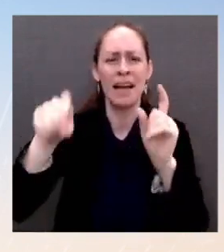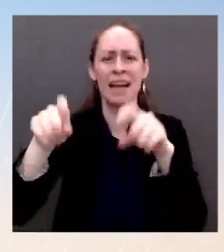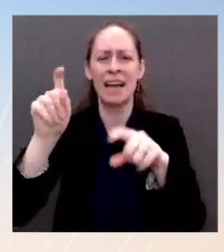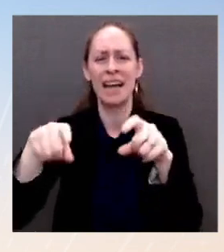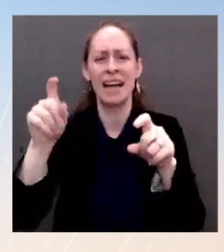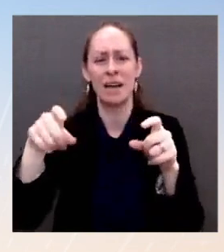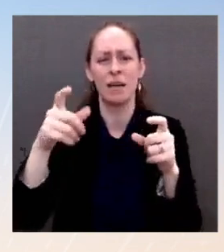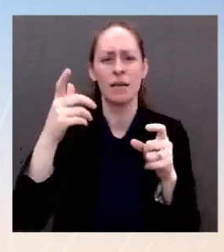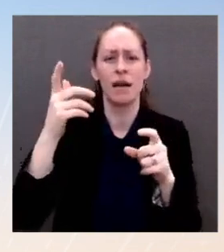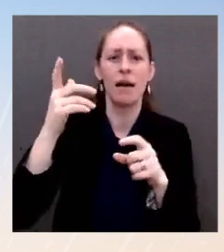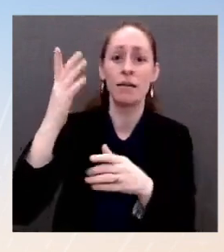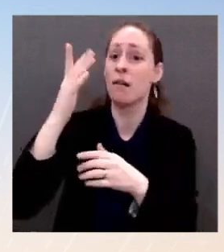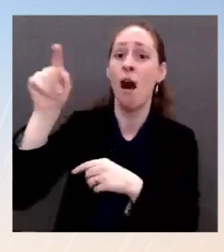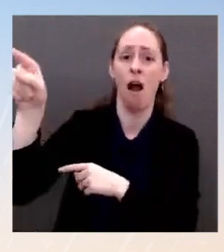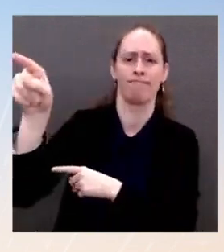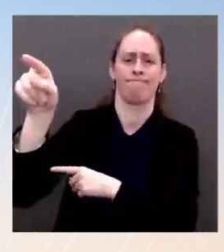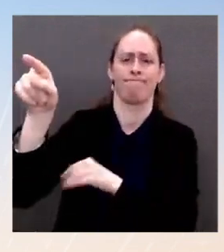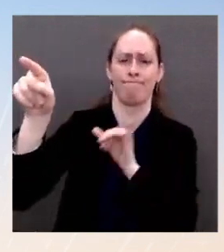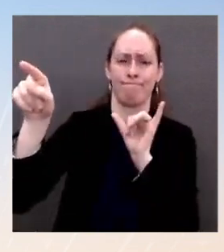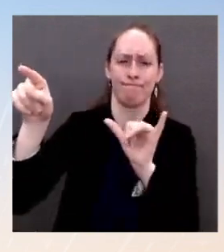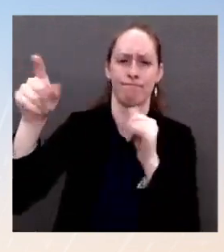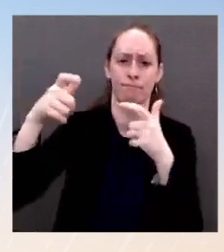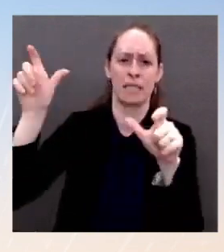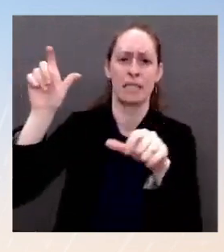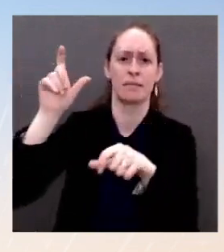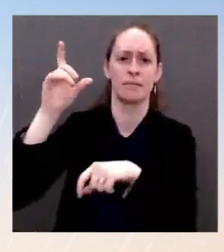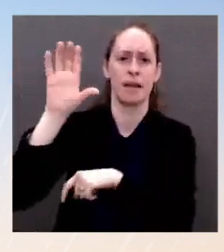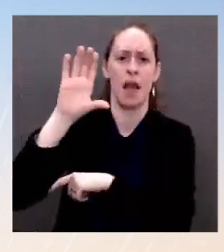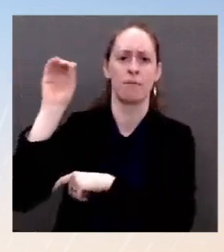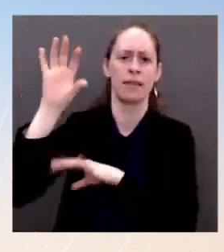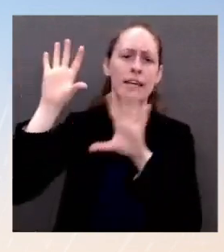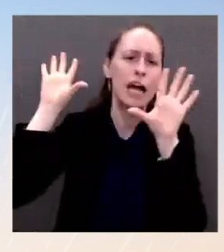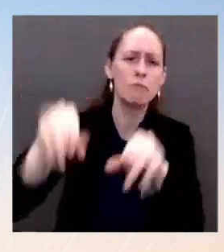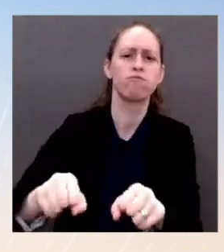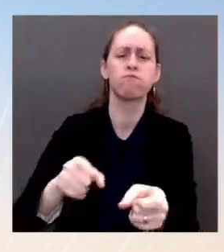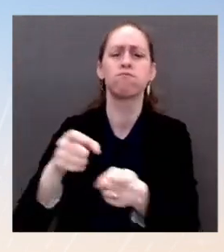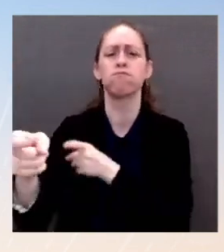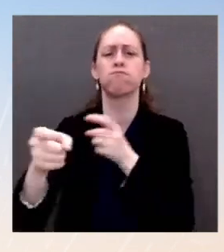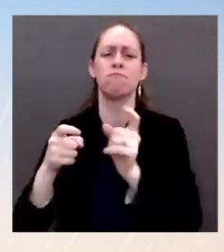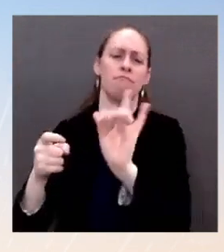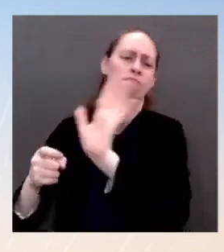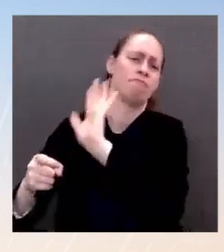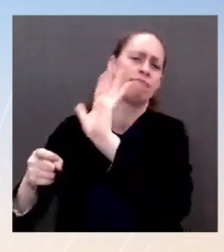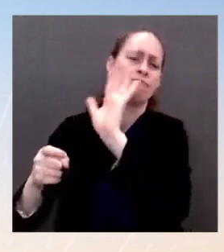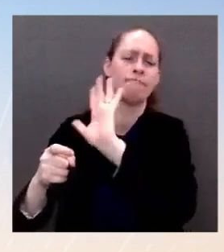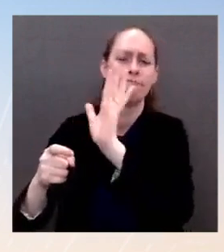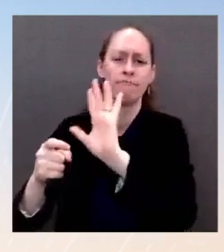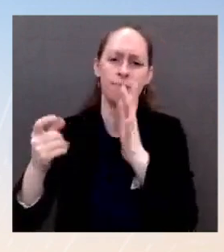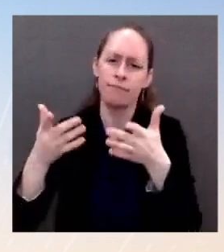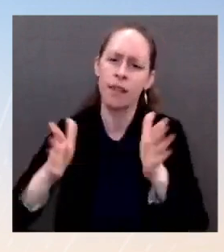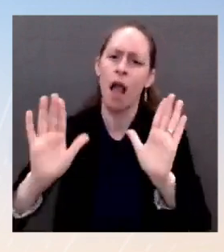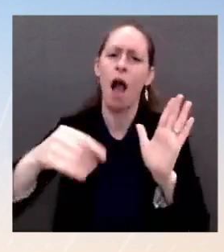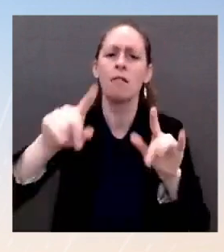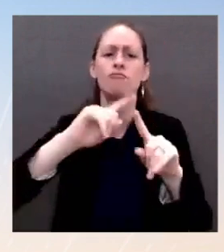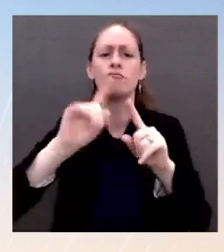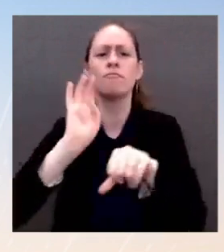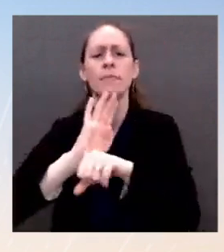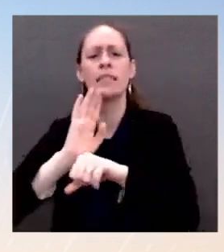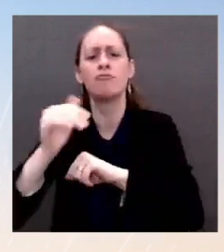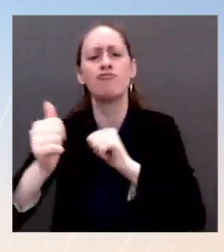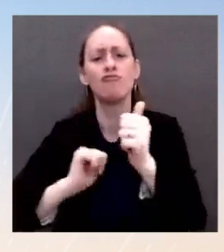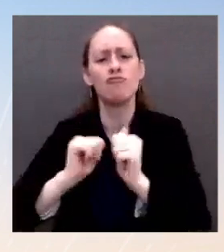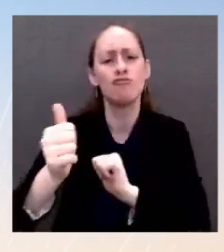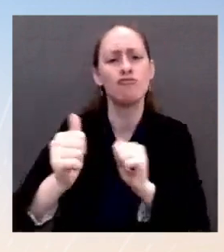every agency is writing different plans, and I'm sure they can detail and outline in more specifics. But I also brought from our NAC team has been